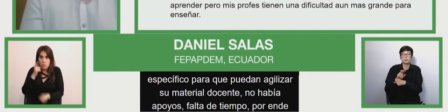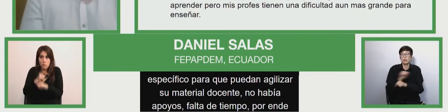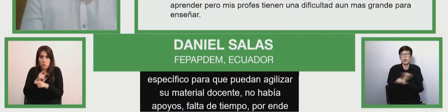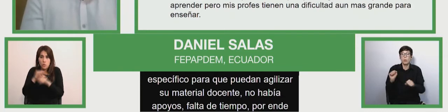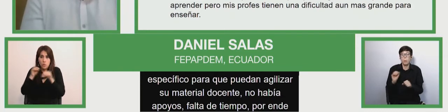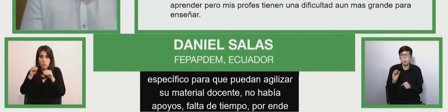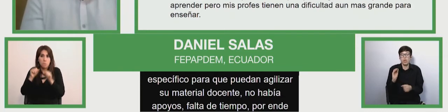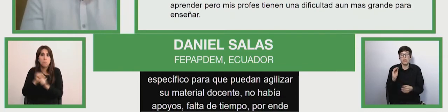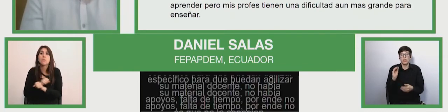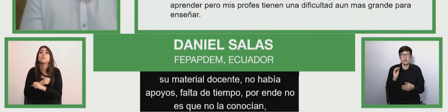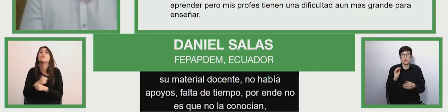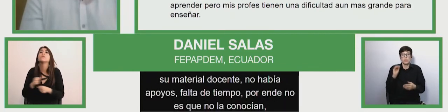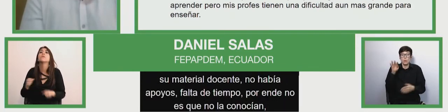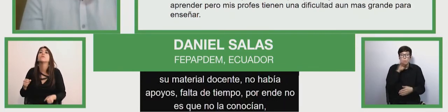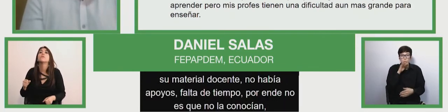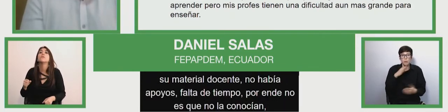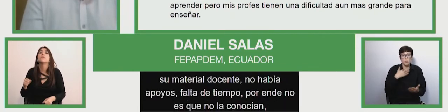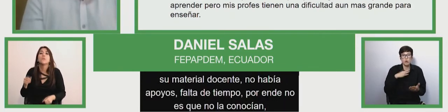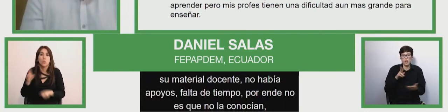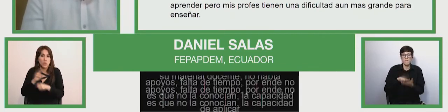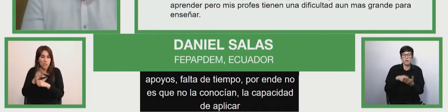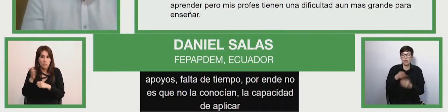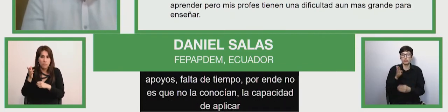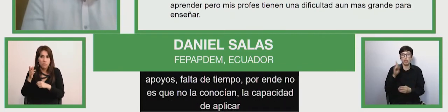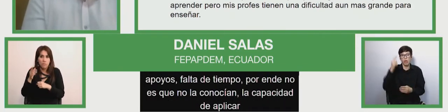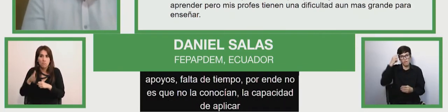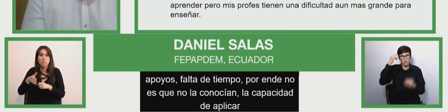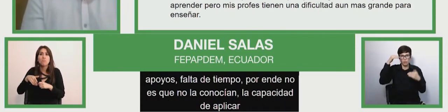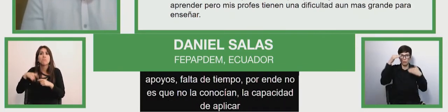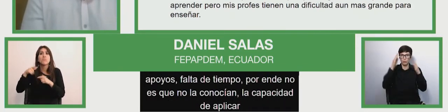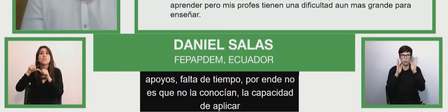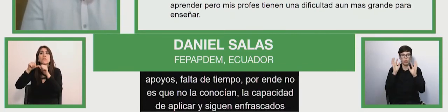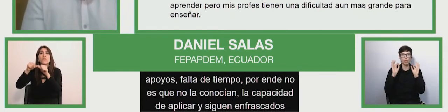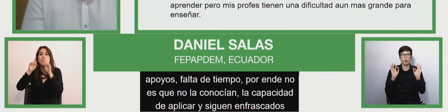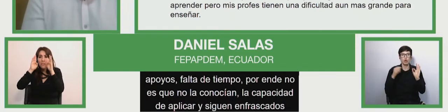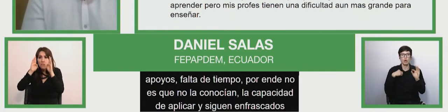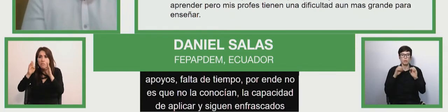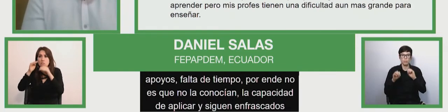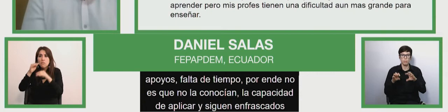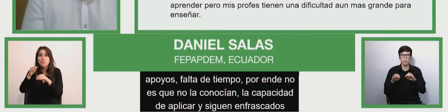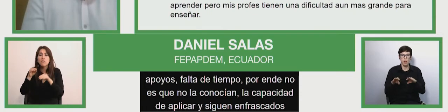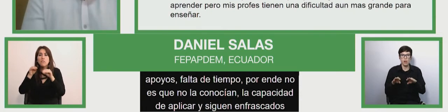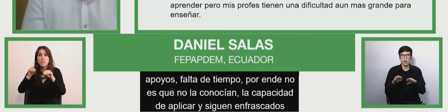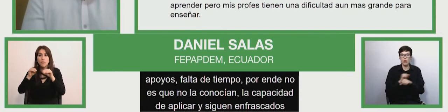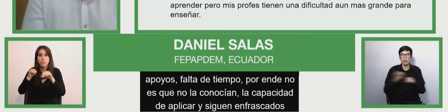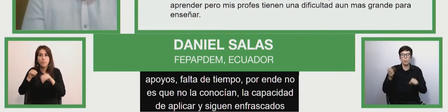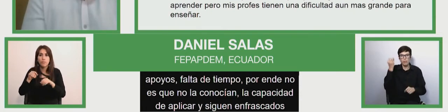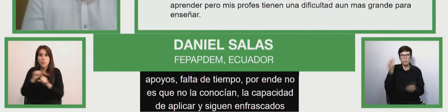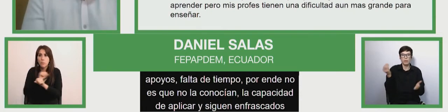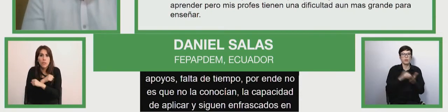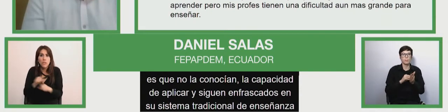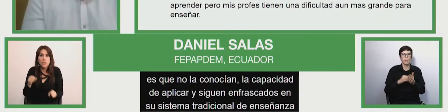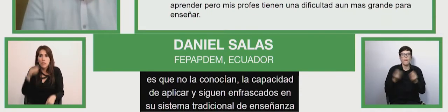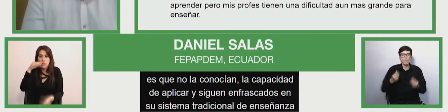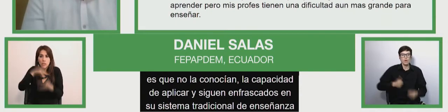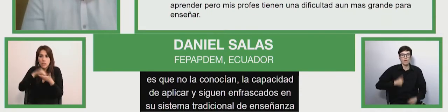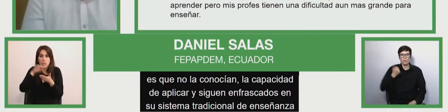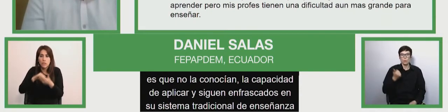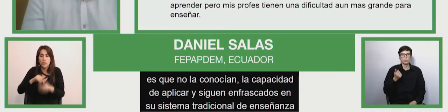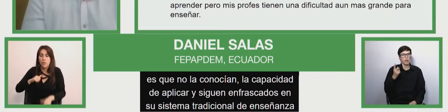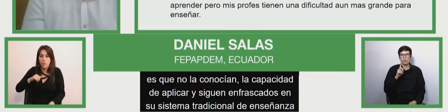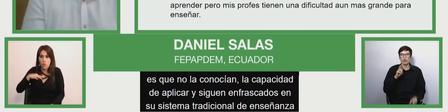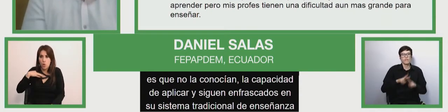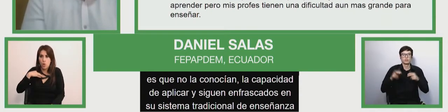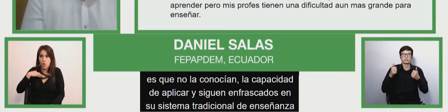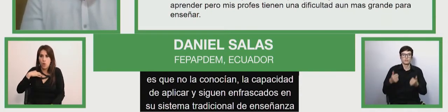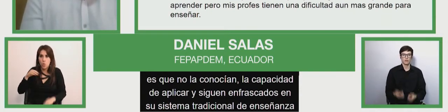they continue in their traditional systems so all the good will that we had here are not